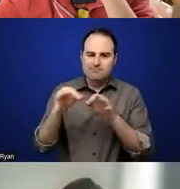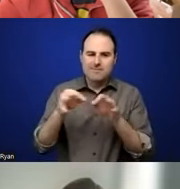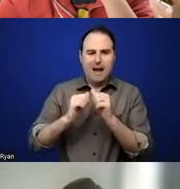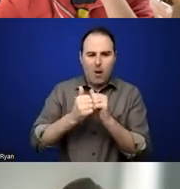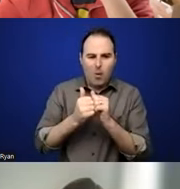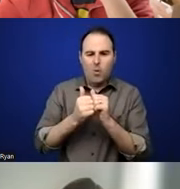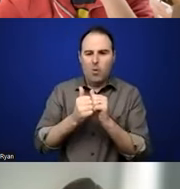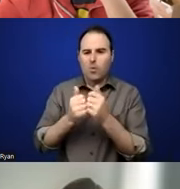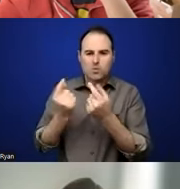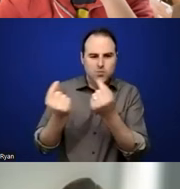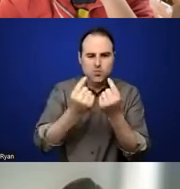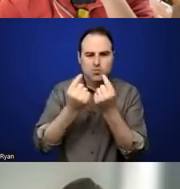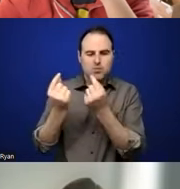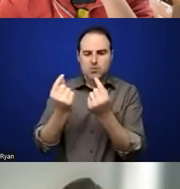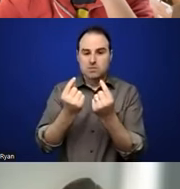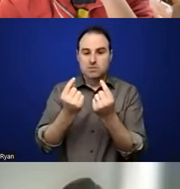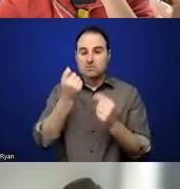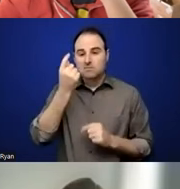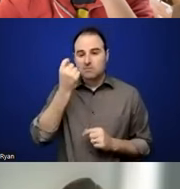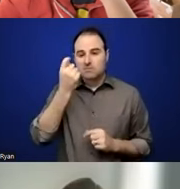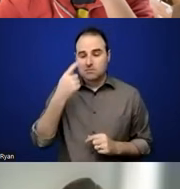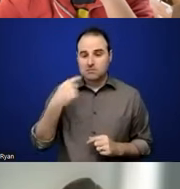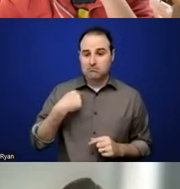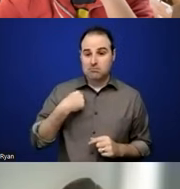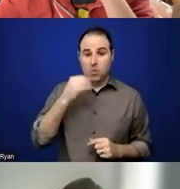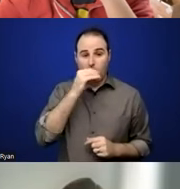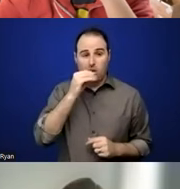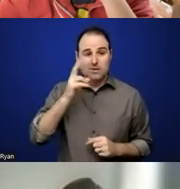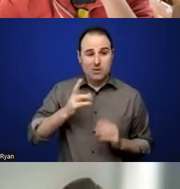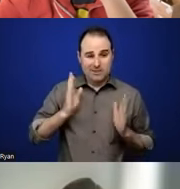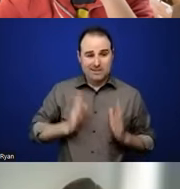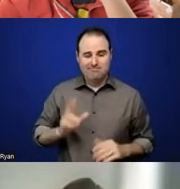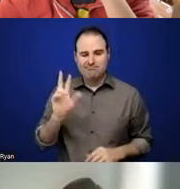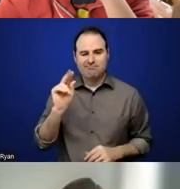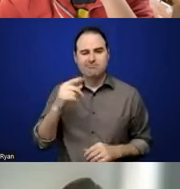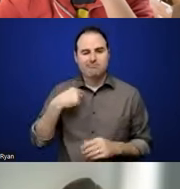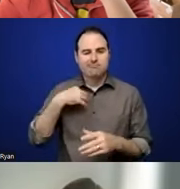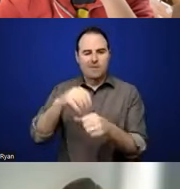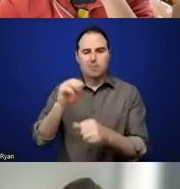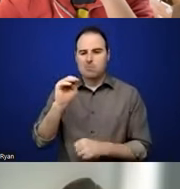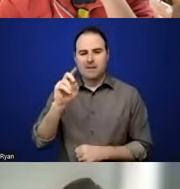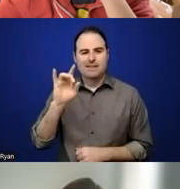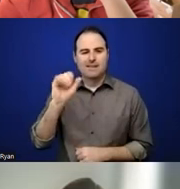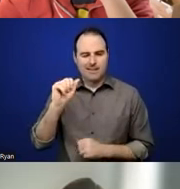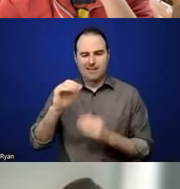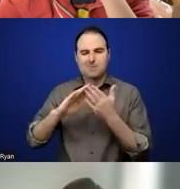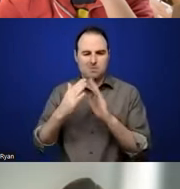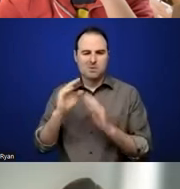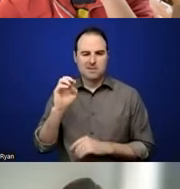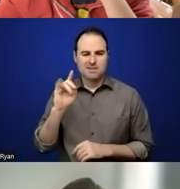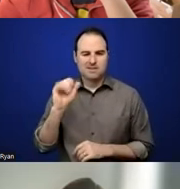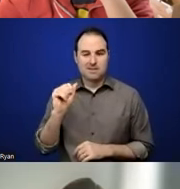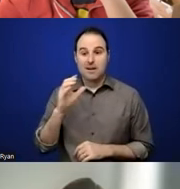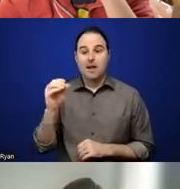as a, uh, not an oral historian, but as a participatory media person, community media person. So I, and